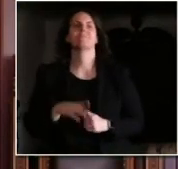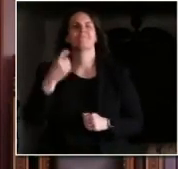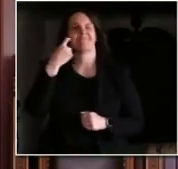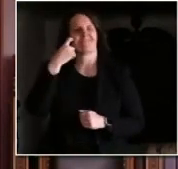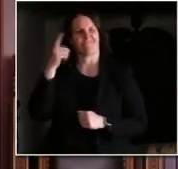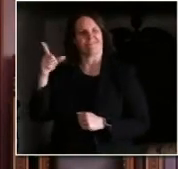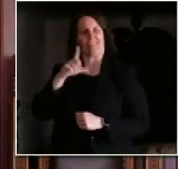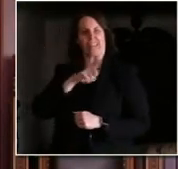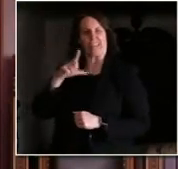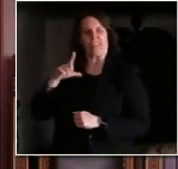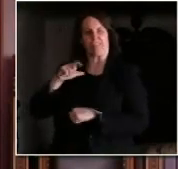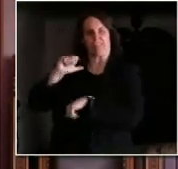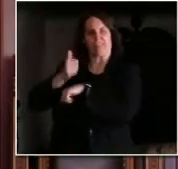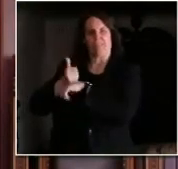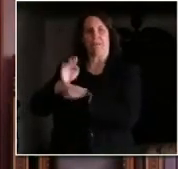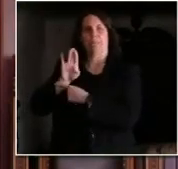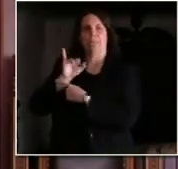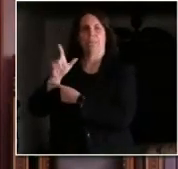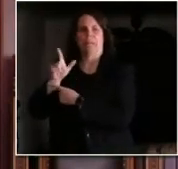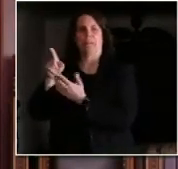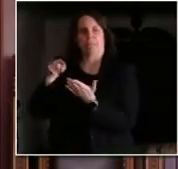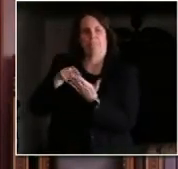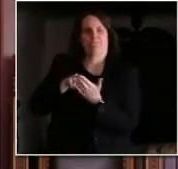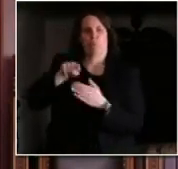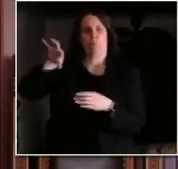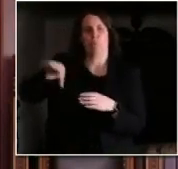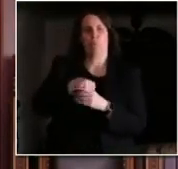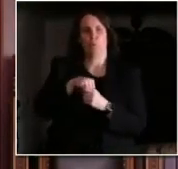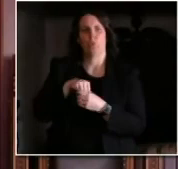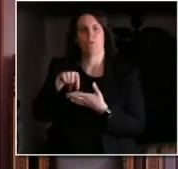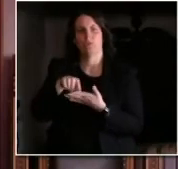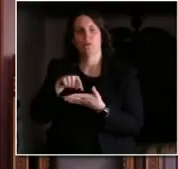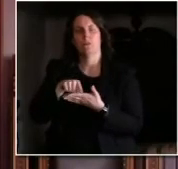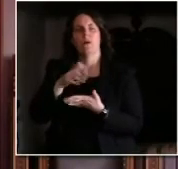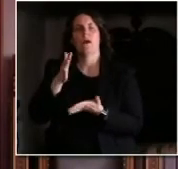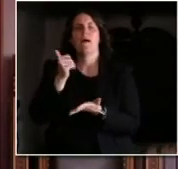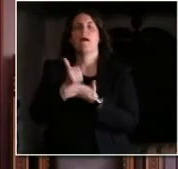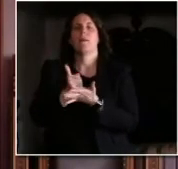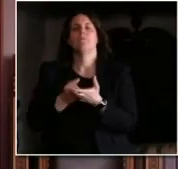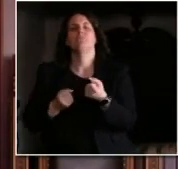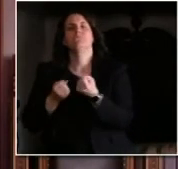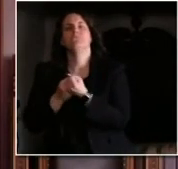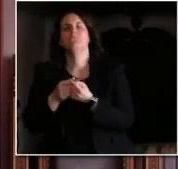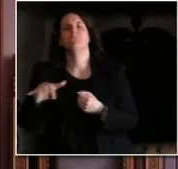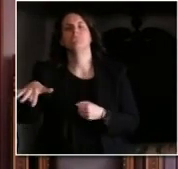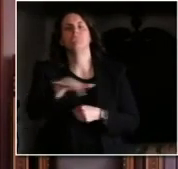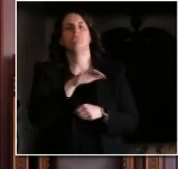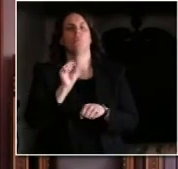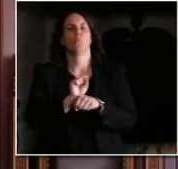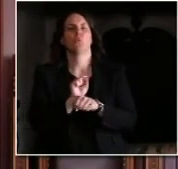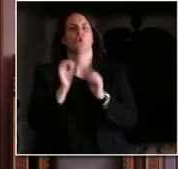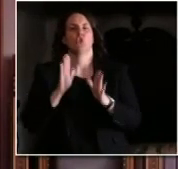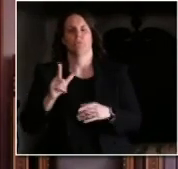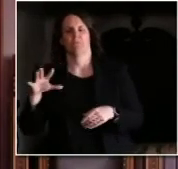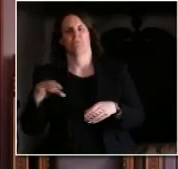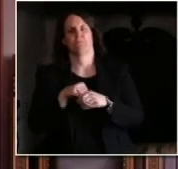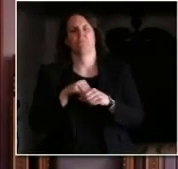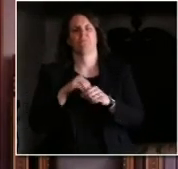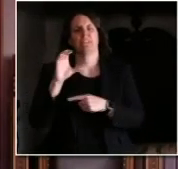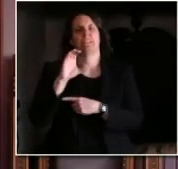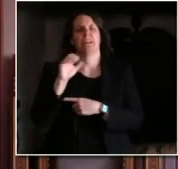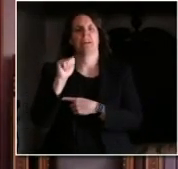the issue of workers compensation but we have to be prepared for